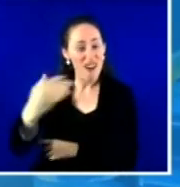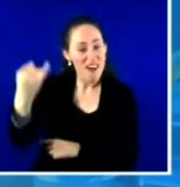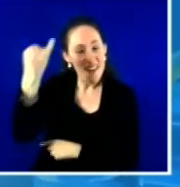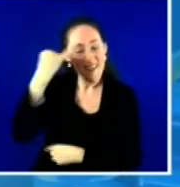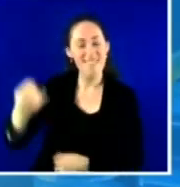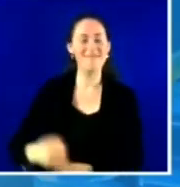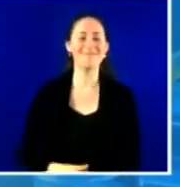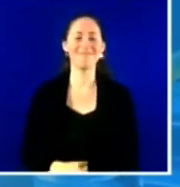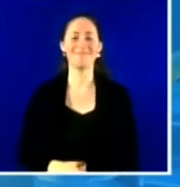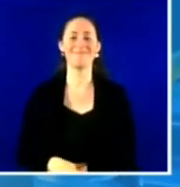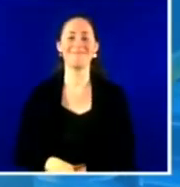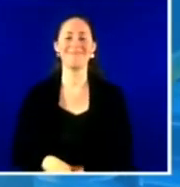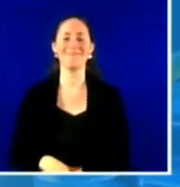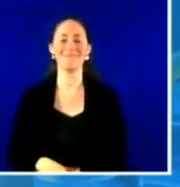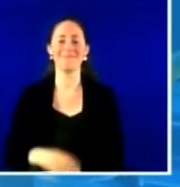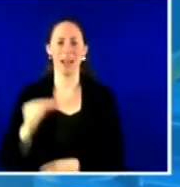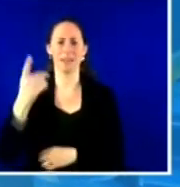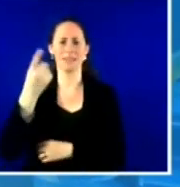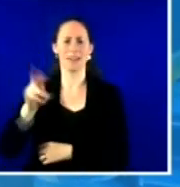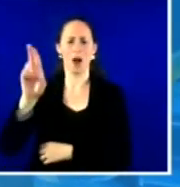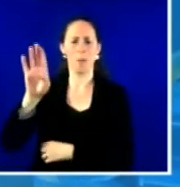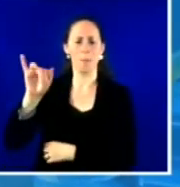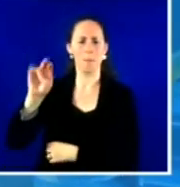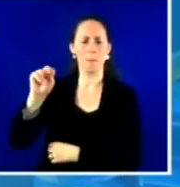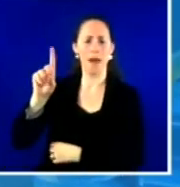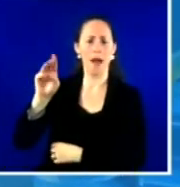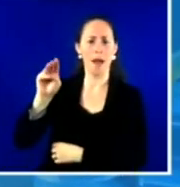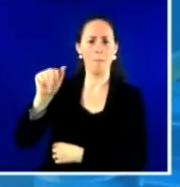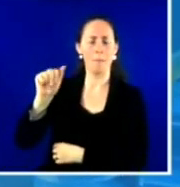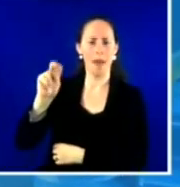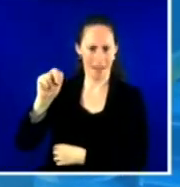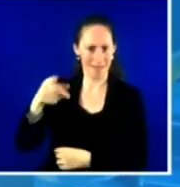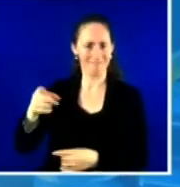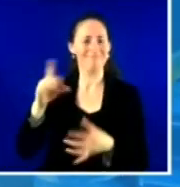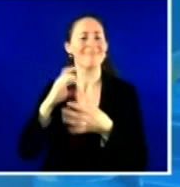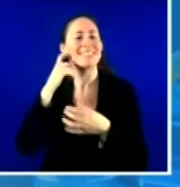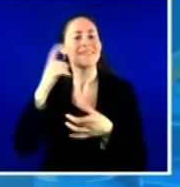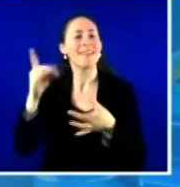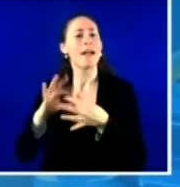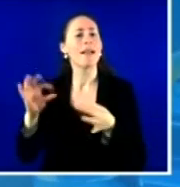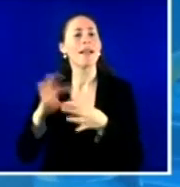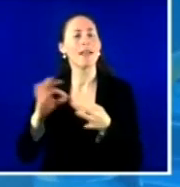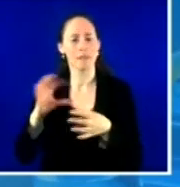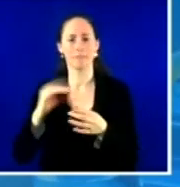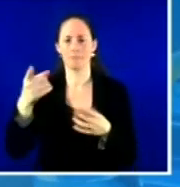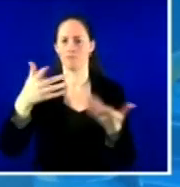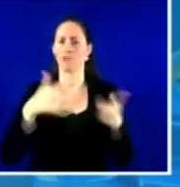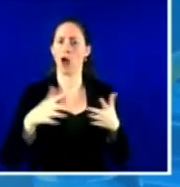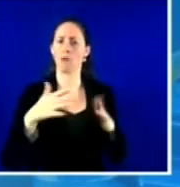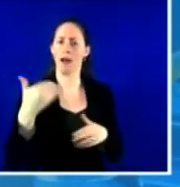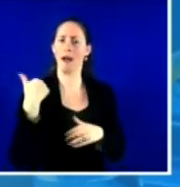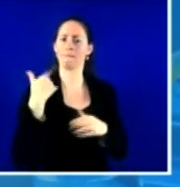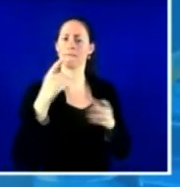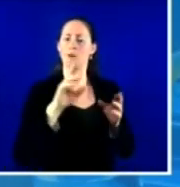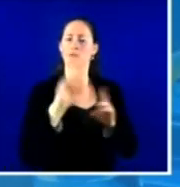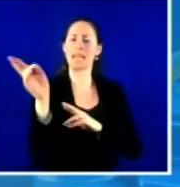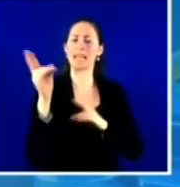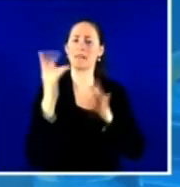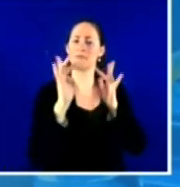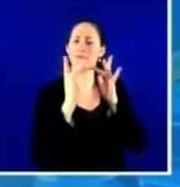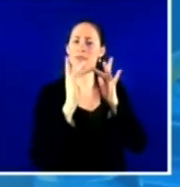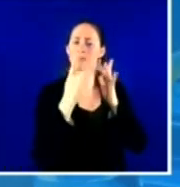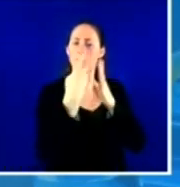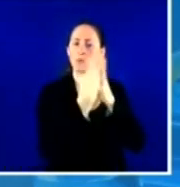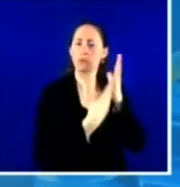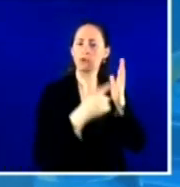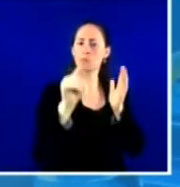leverage digital tools to do outreach and make sure that you're doing that